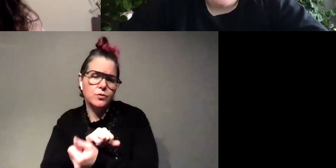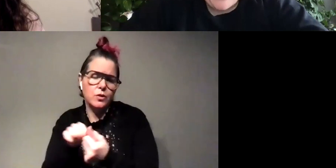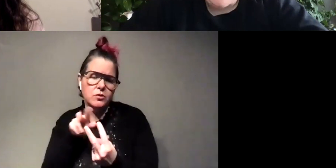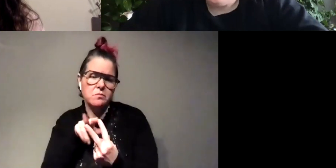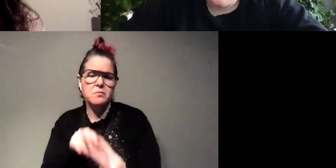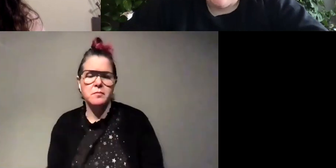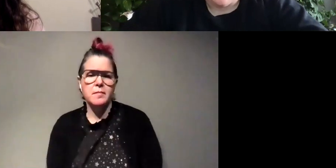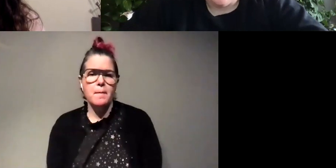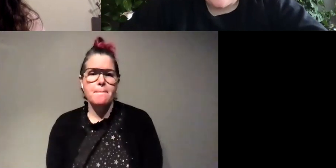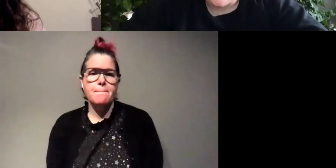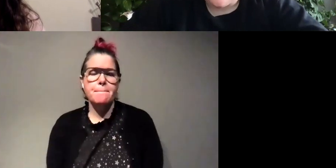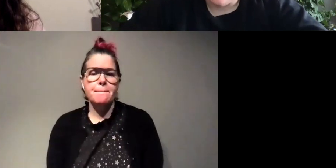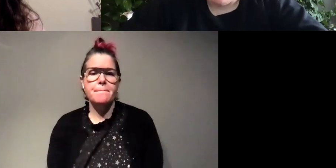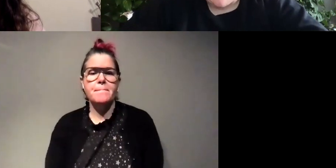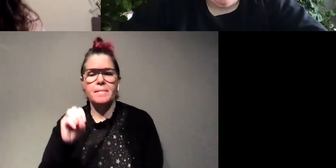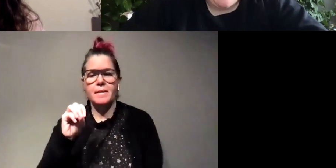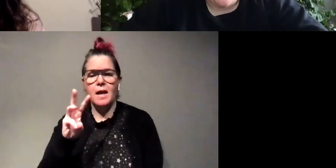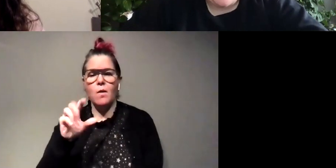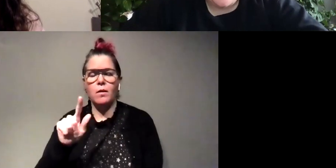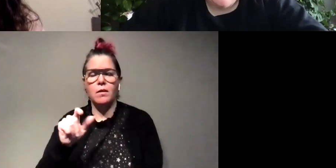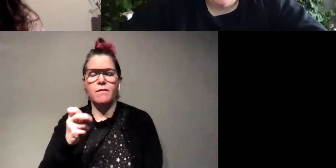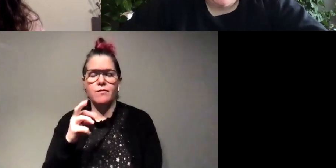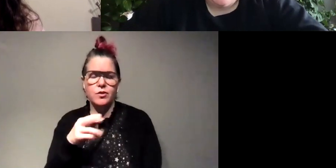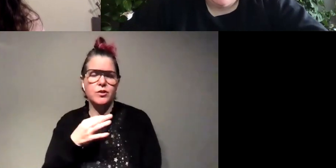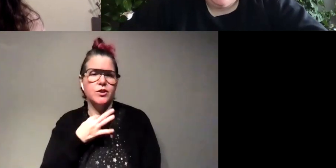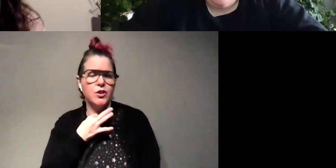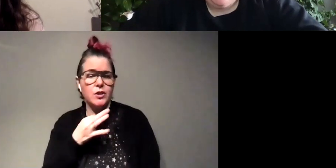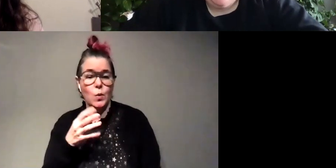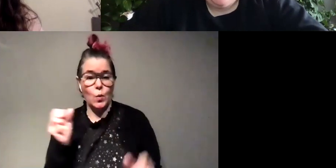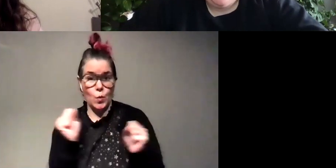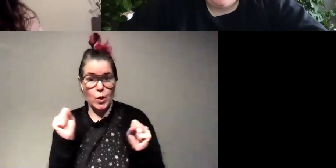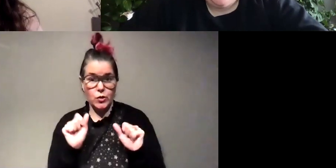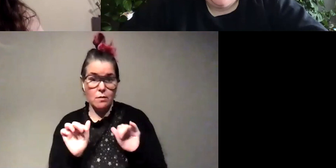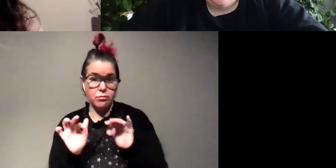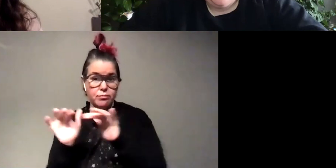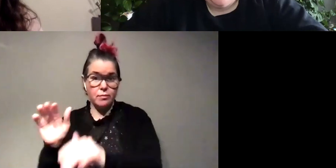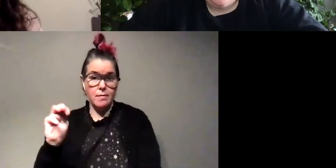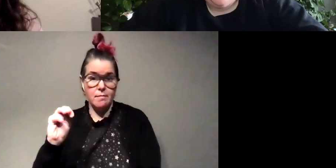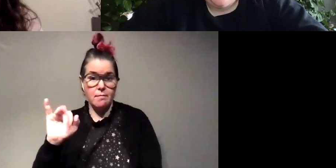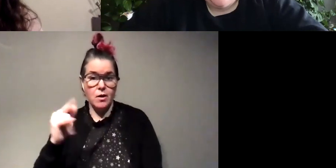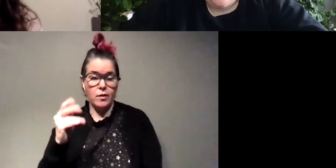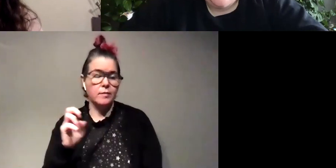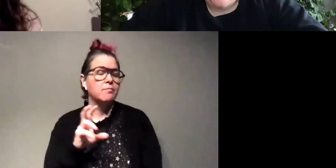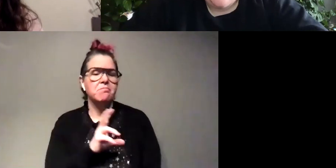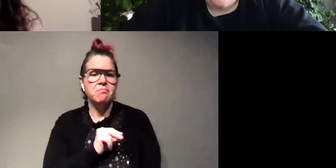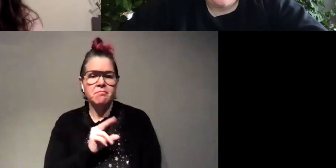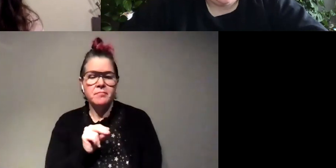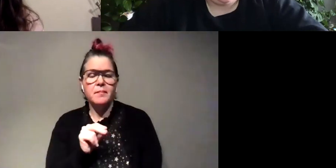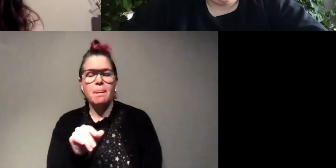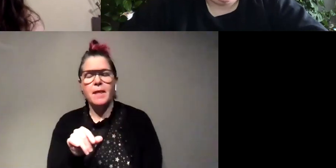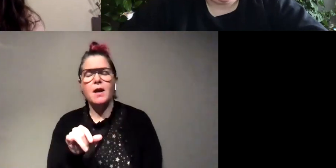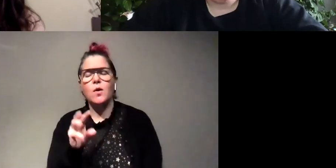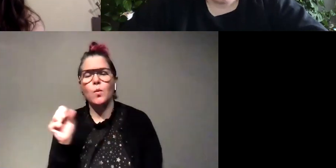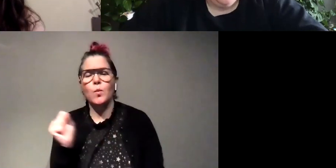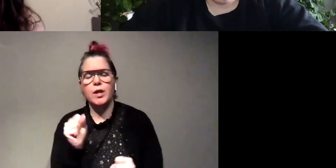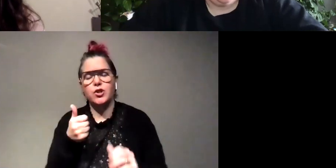um owl lover would like to know do they migrate in the winter they don't so they spend the winter as larvae under the